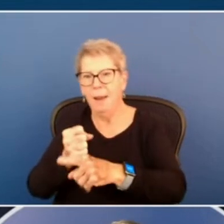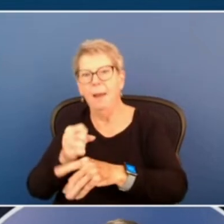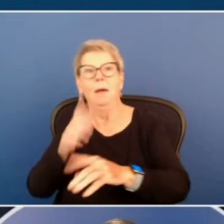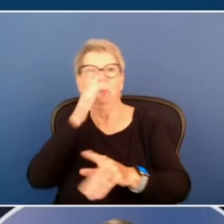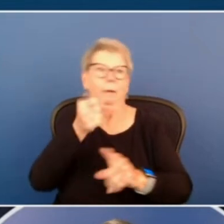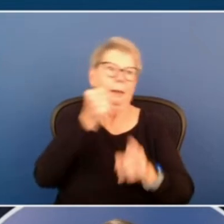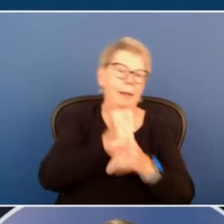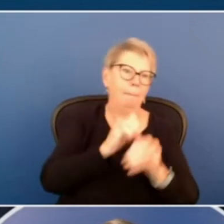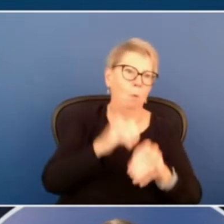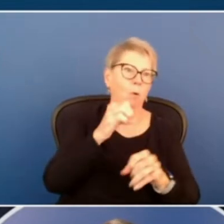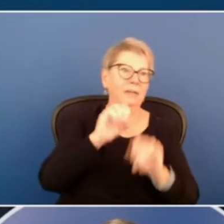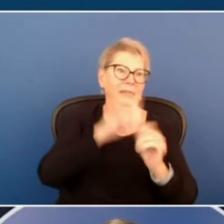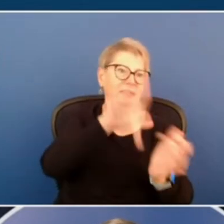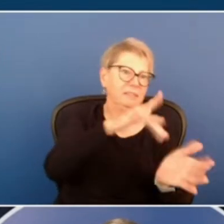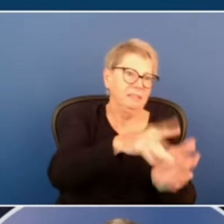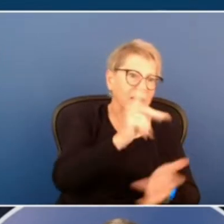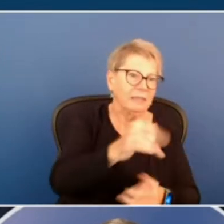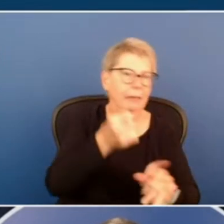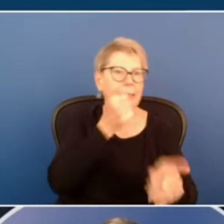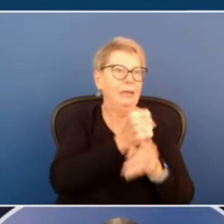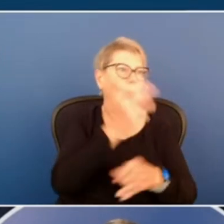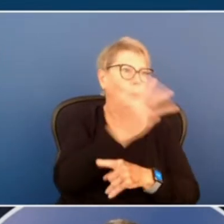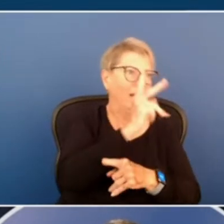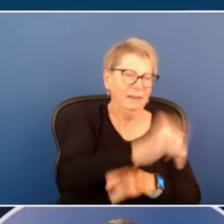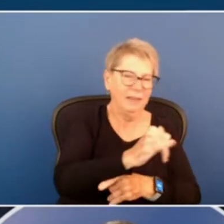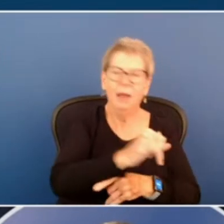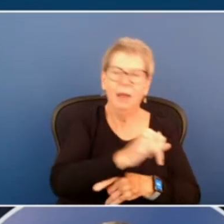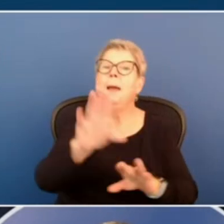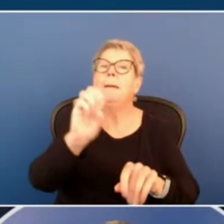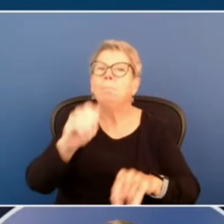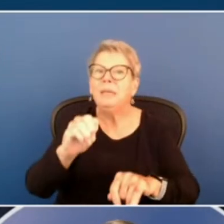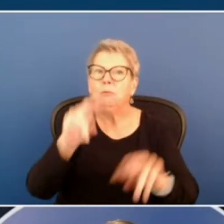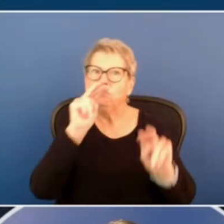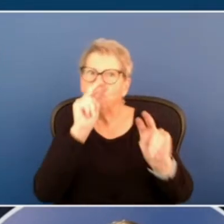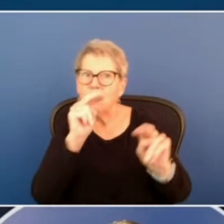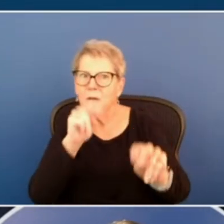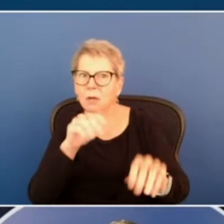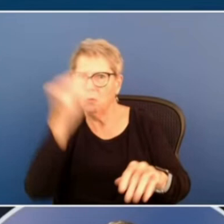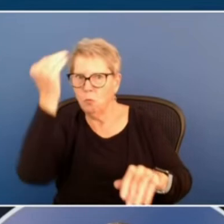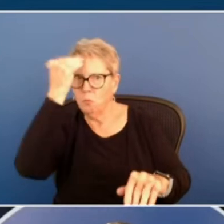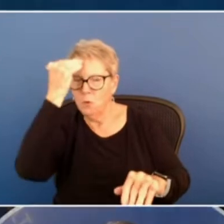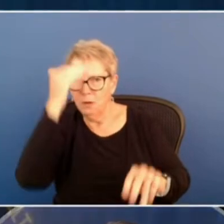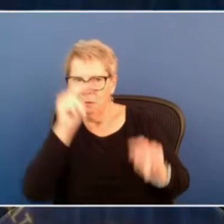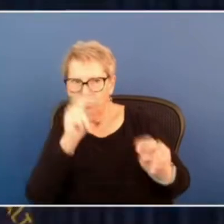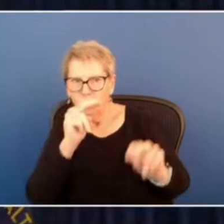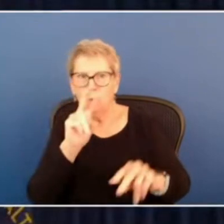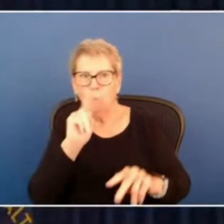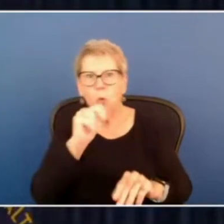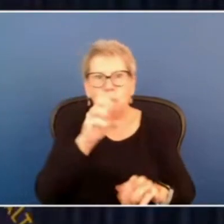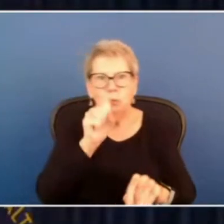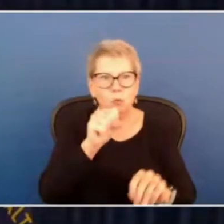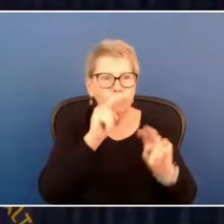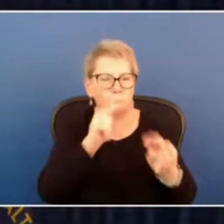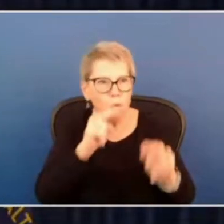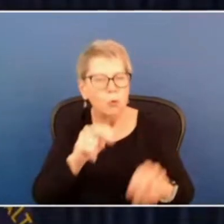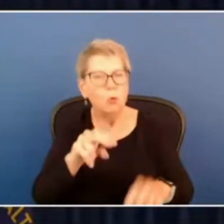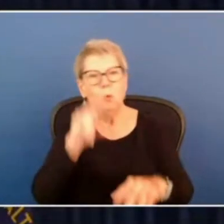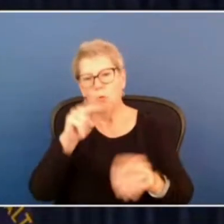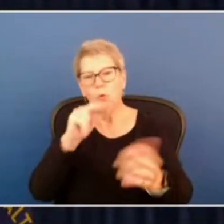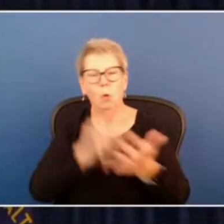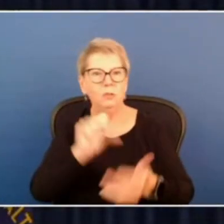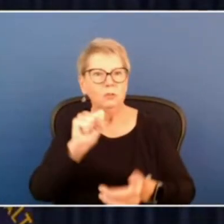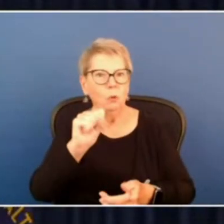more western Kentucky. So we need to be weather aware and watching our local news, looking at social media. Emergency